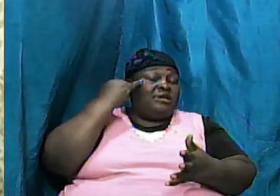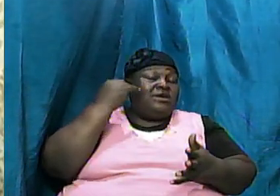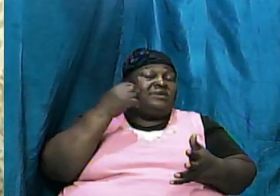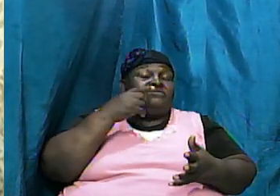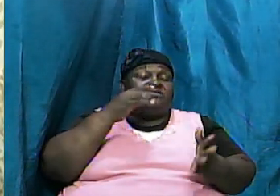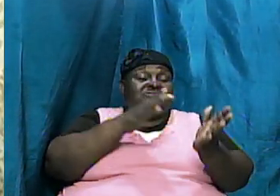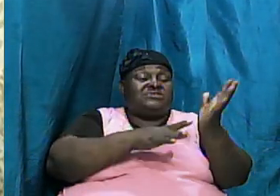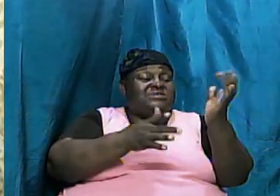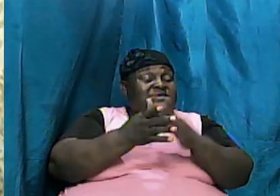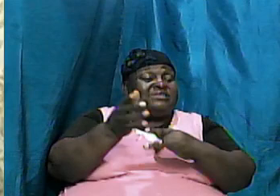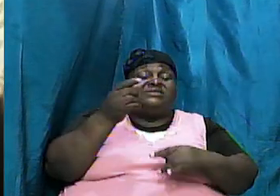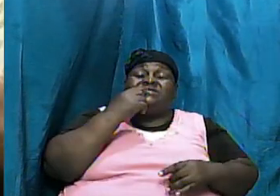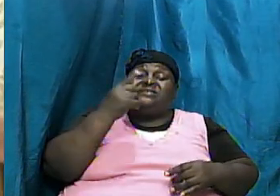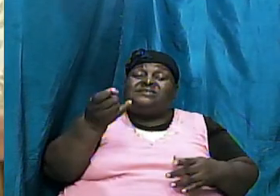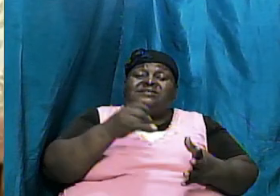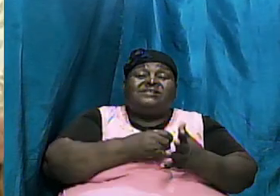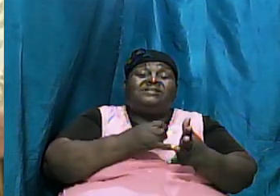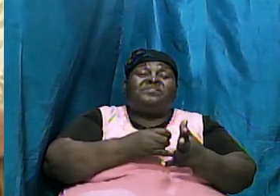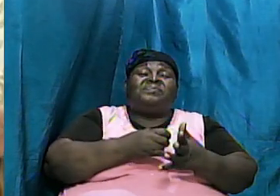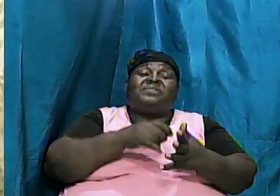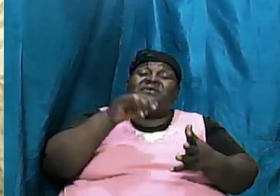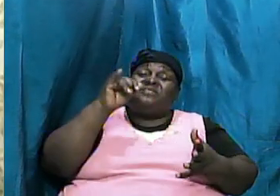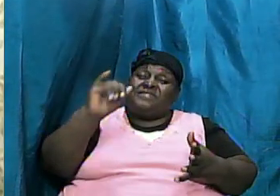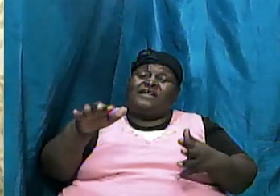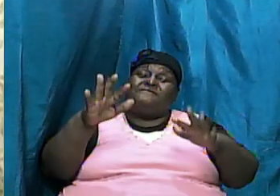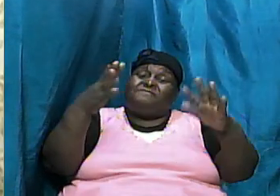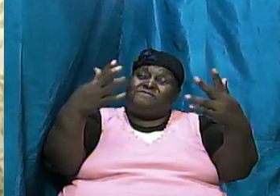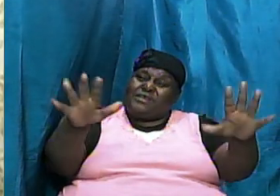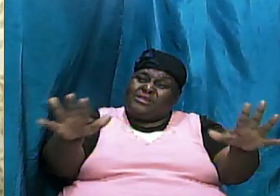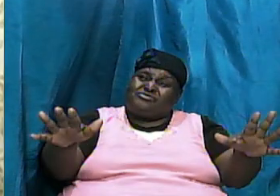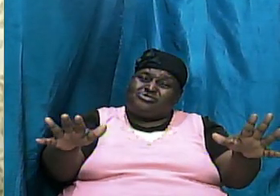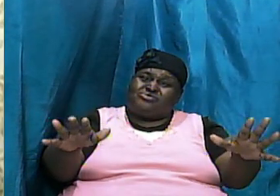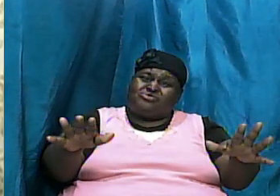then that settles it and it doesn't